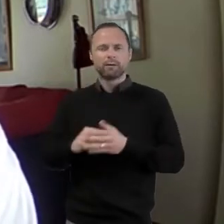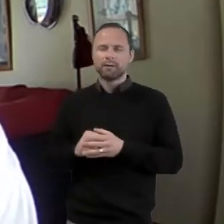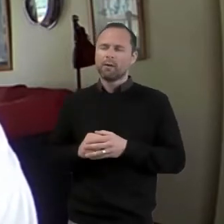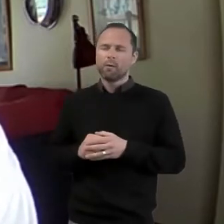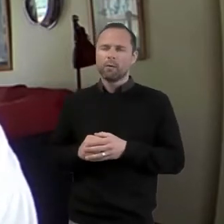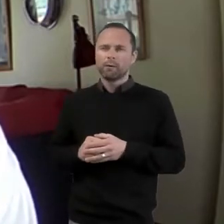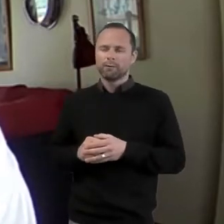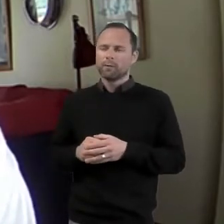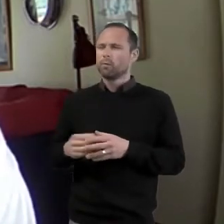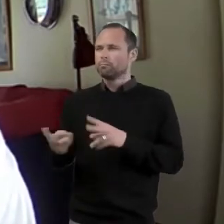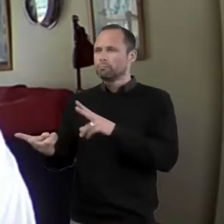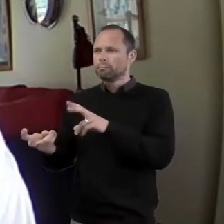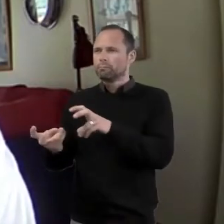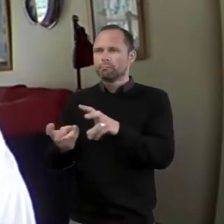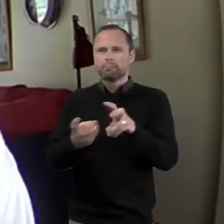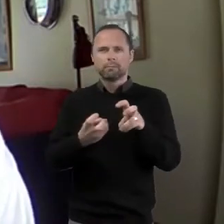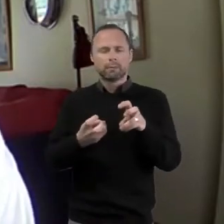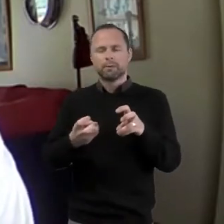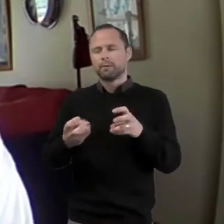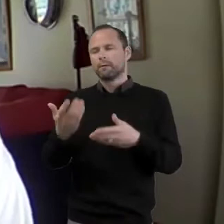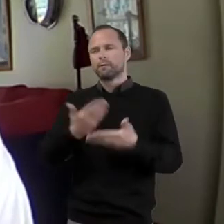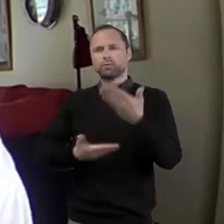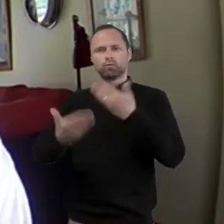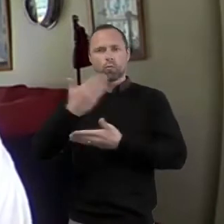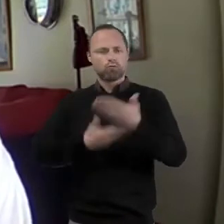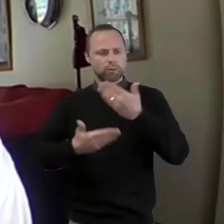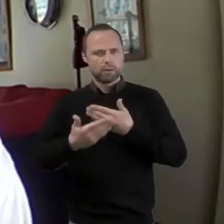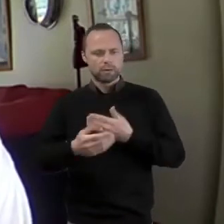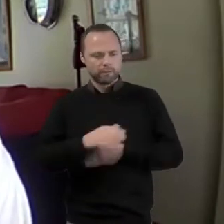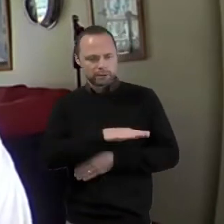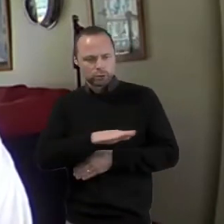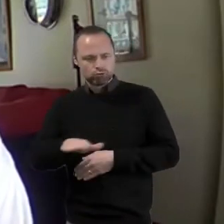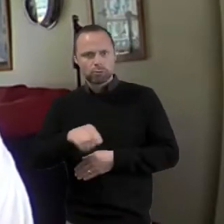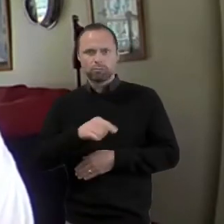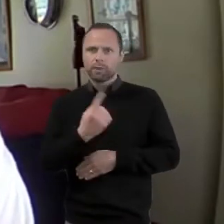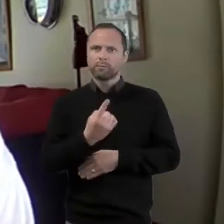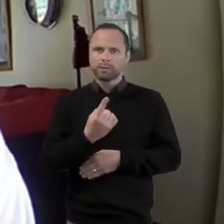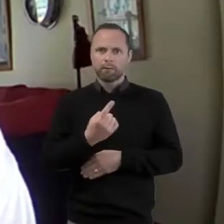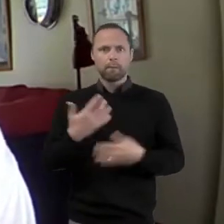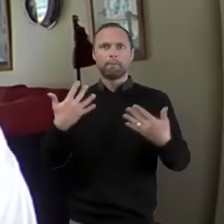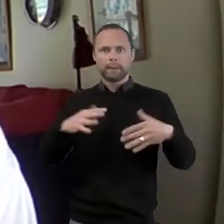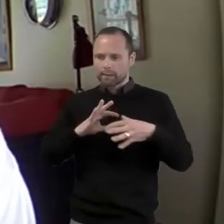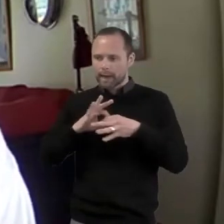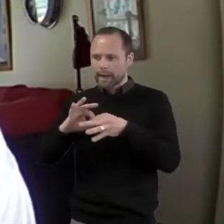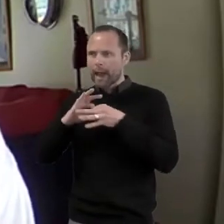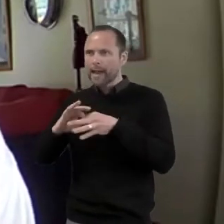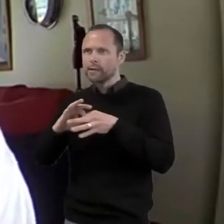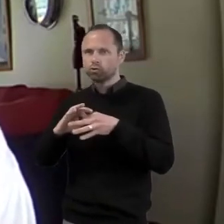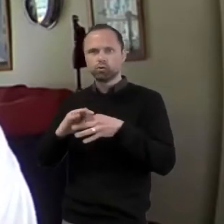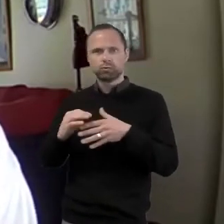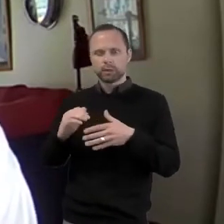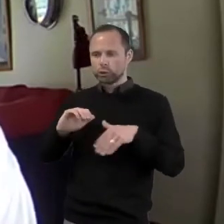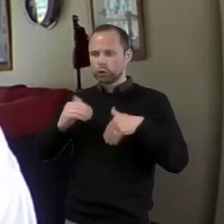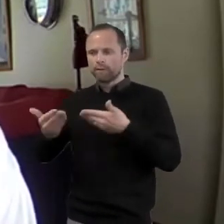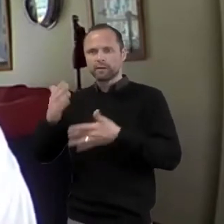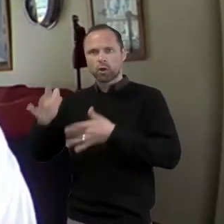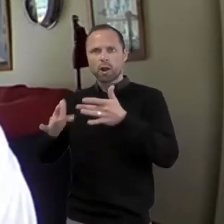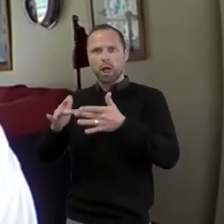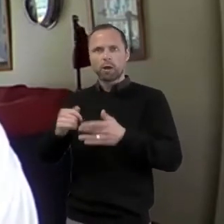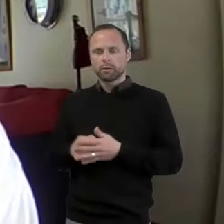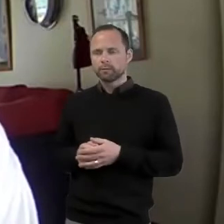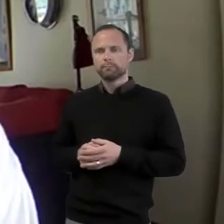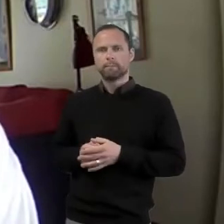of how children are engaging in these services, often in ways that we didn't expect them to.